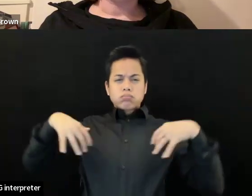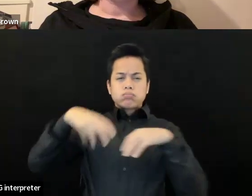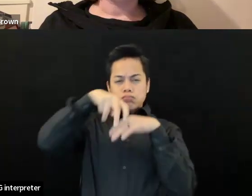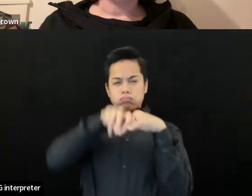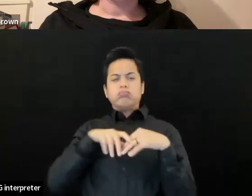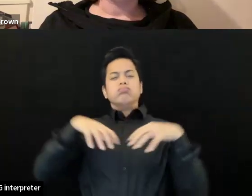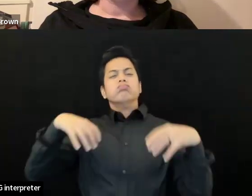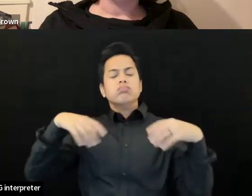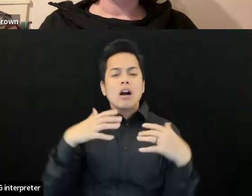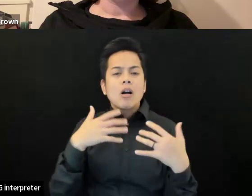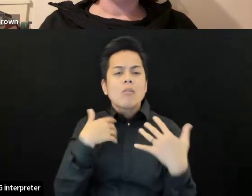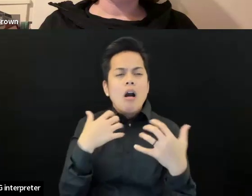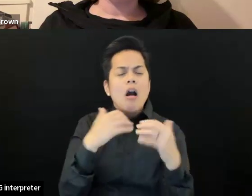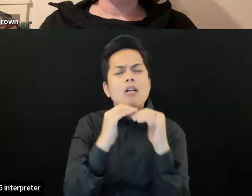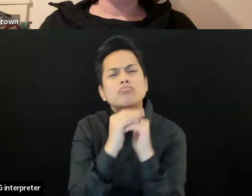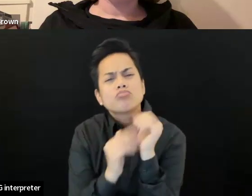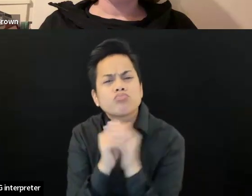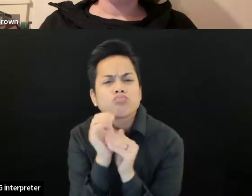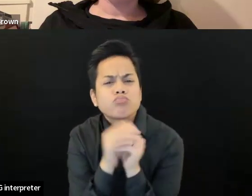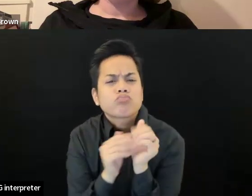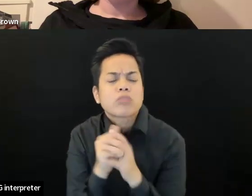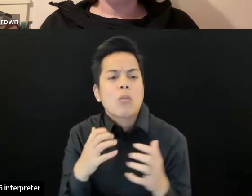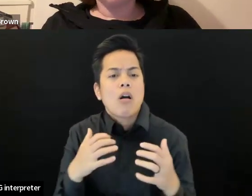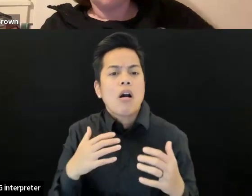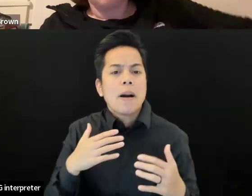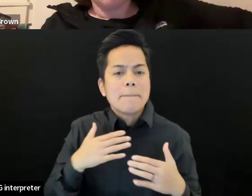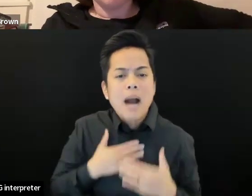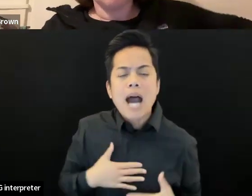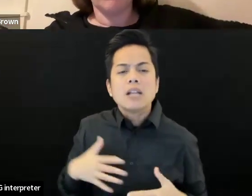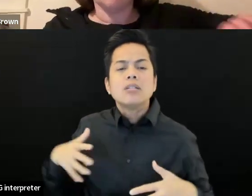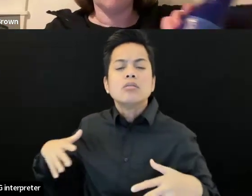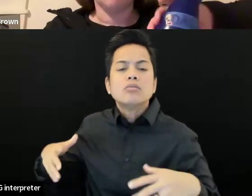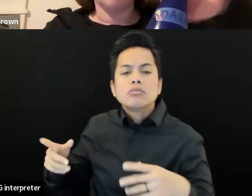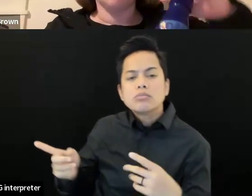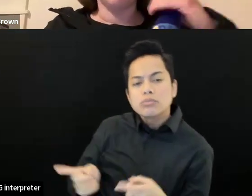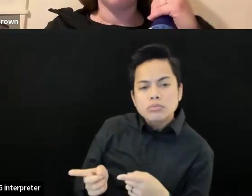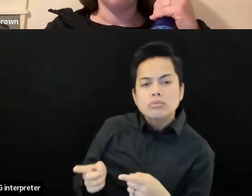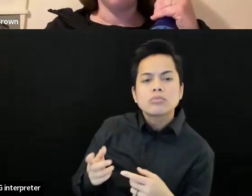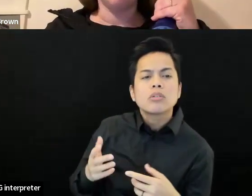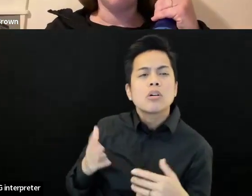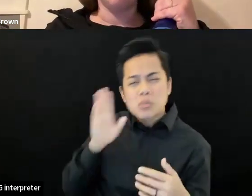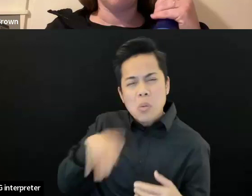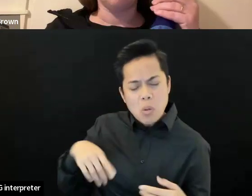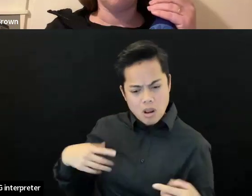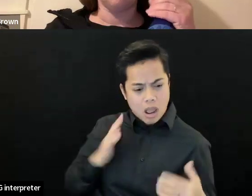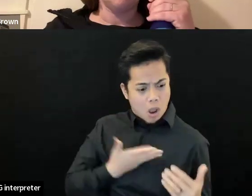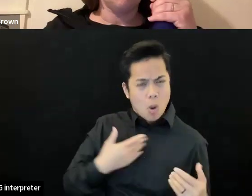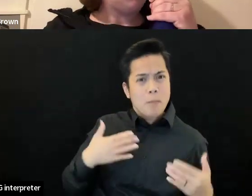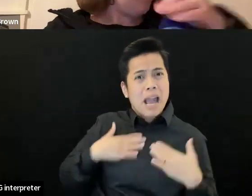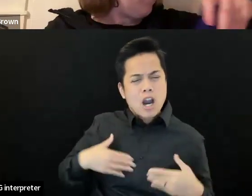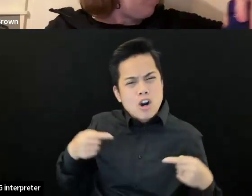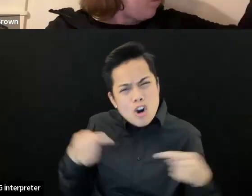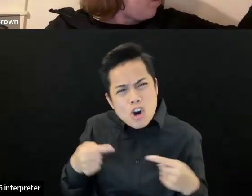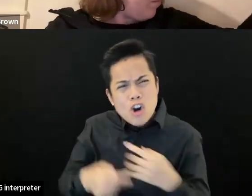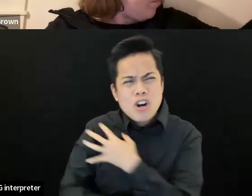pain, you know, which have sores and bruises and, you know, chronic pain and back pain. You know, when architecture is hard